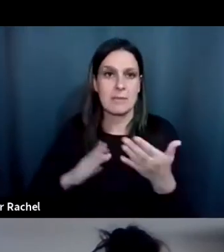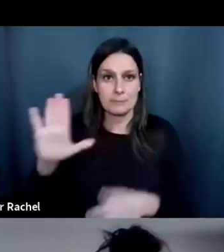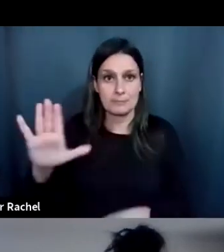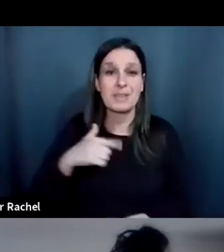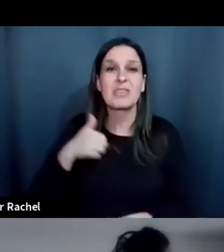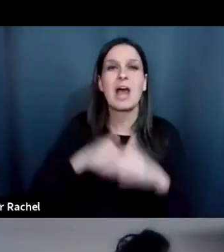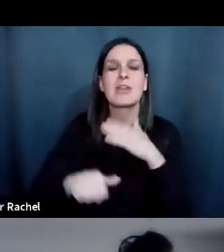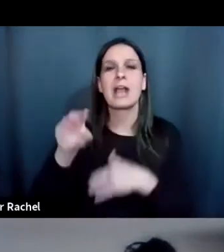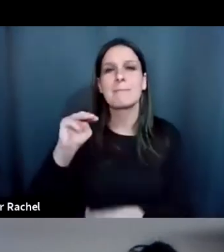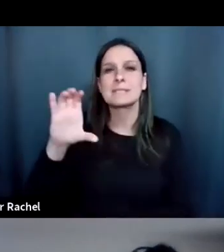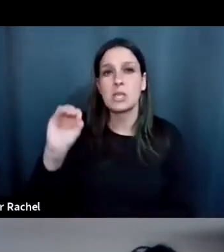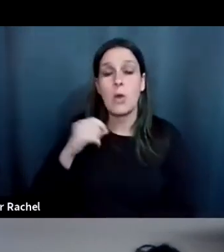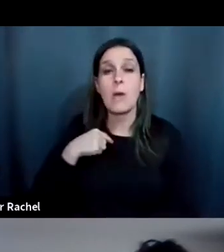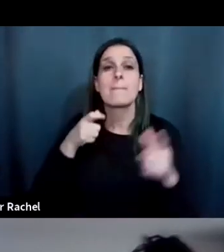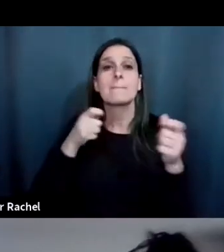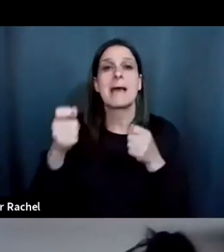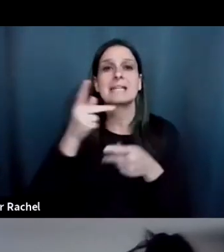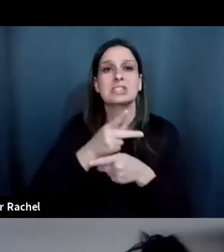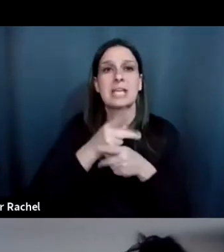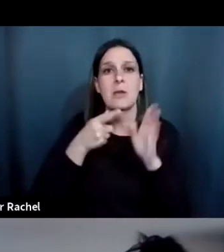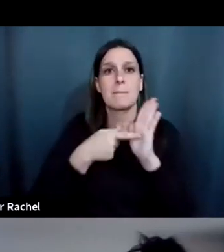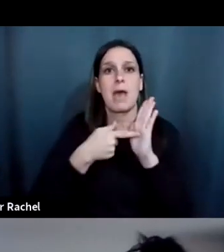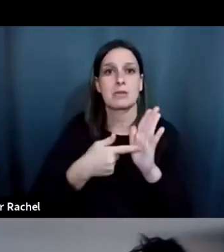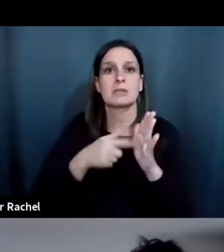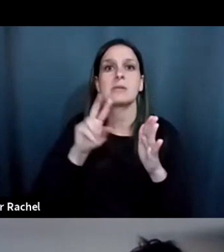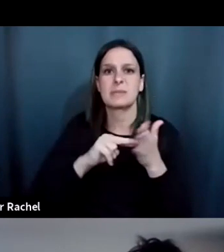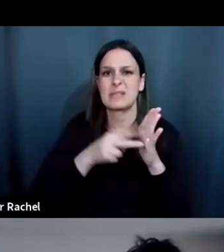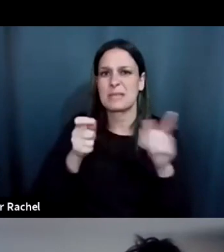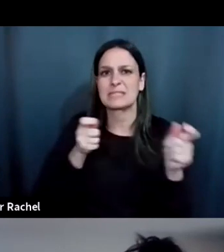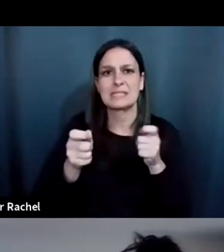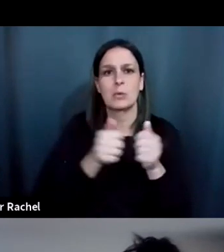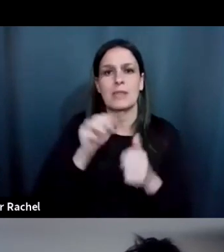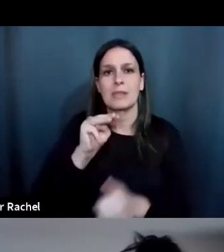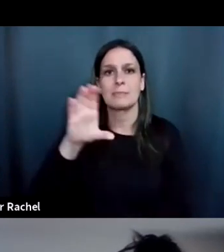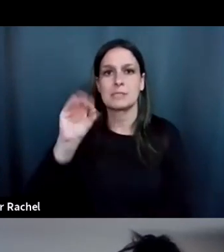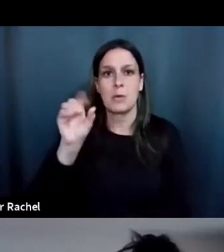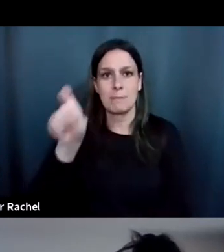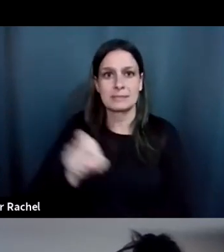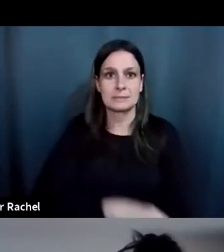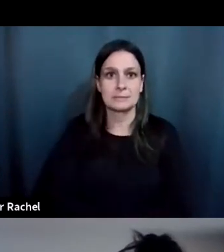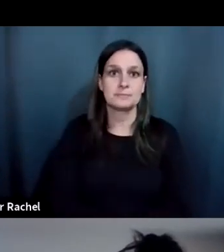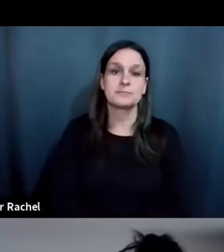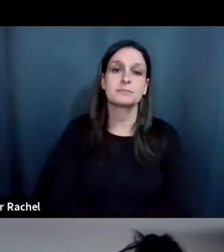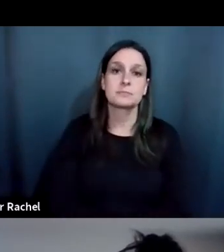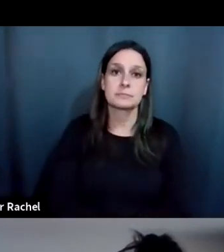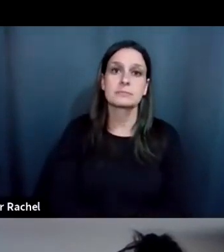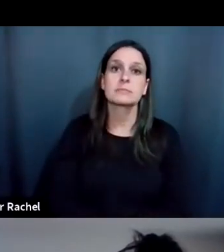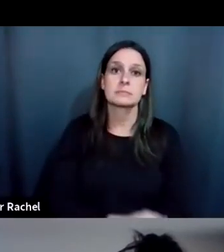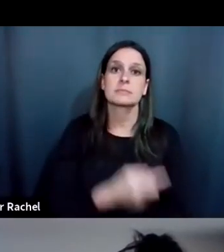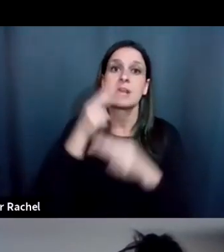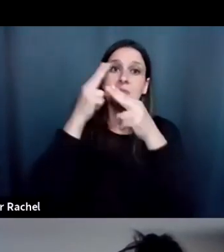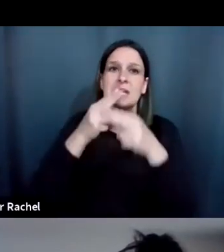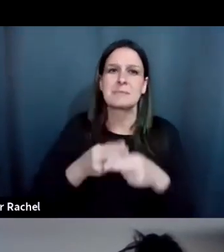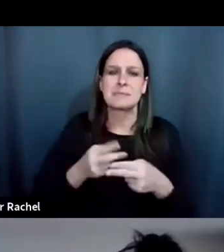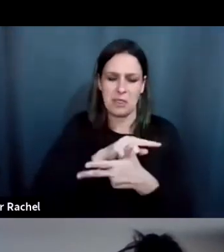which means that they have to deal with an MCO. So, um, gosh, the names of the